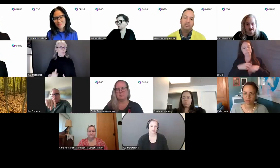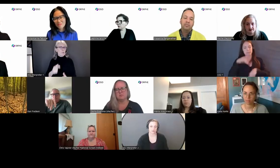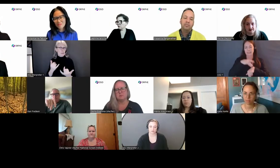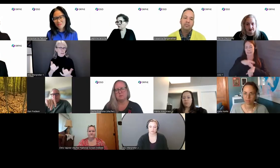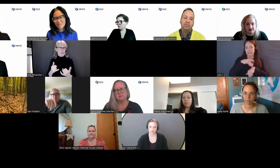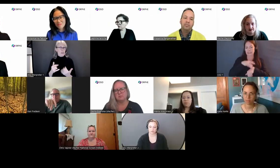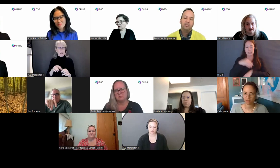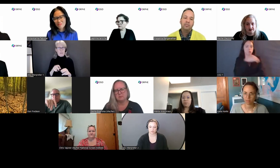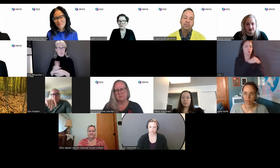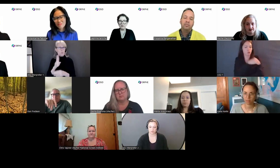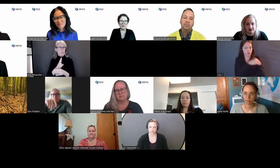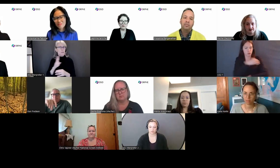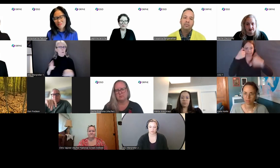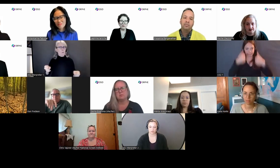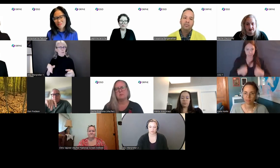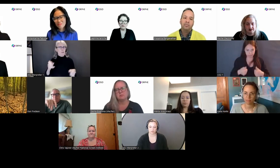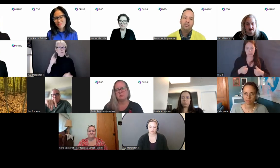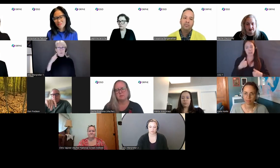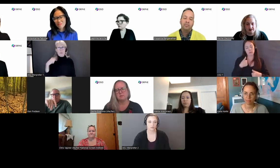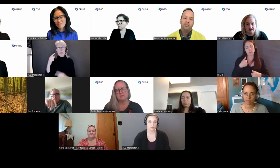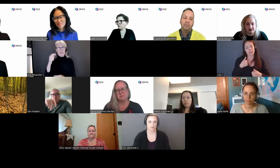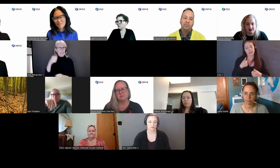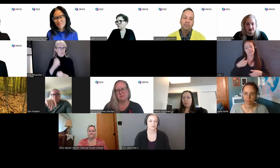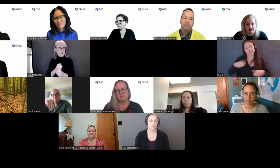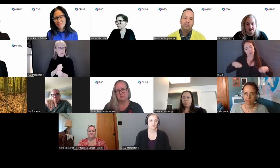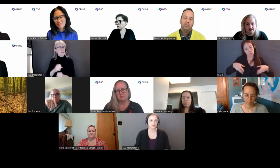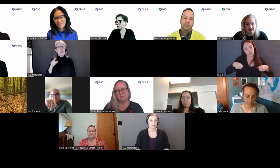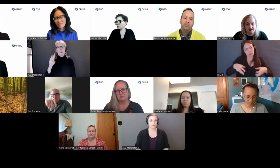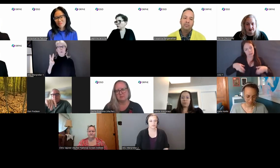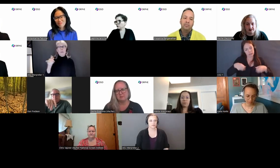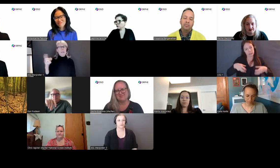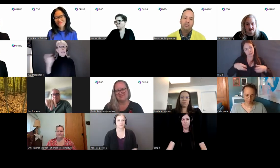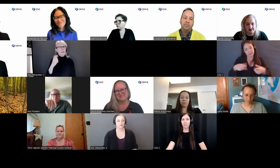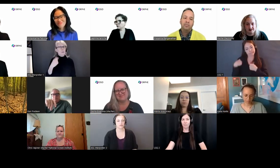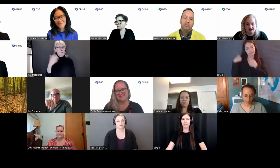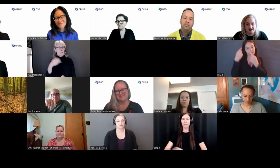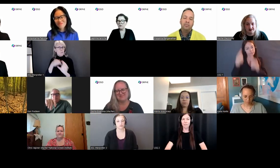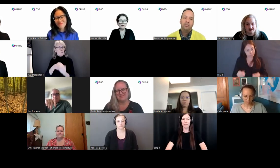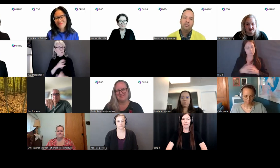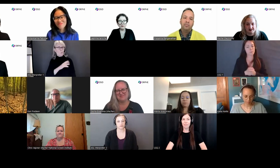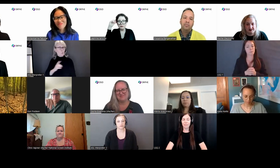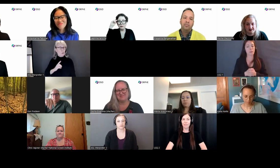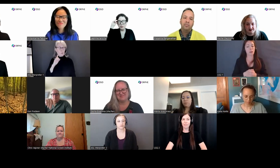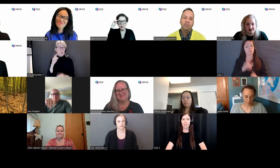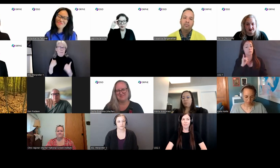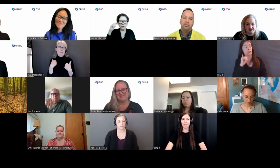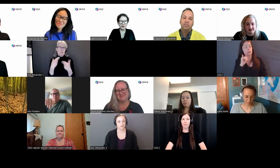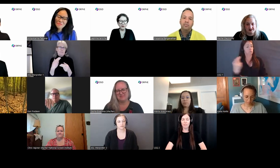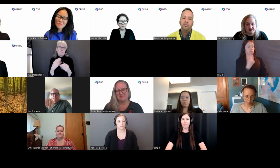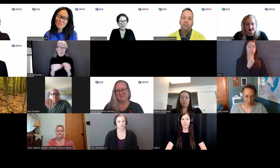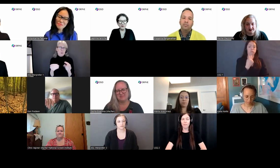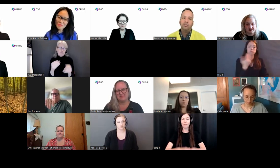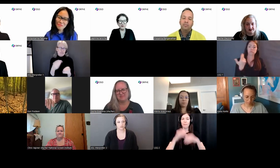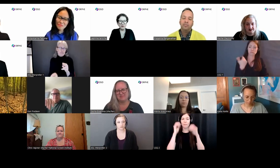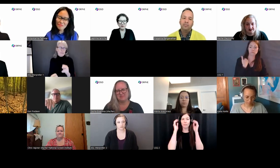wheelchair for the last 10 years. When you asked about why I joined the board, so I'll share a short story. That story